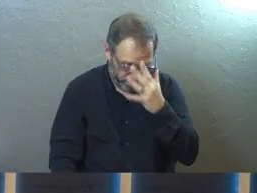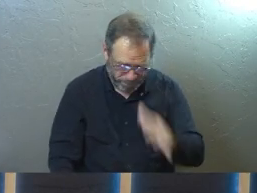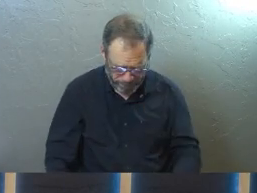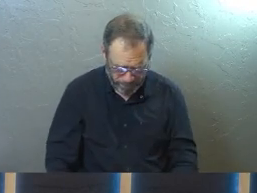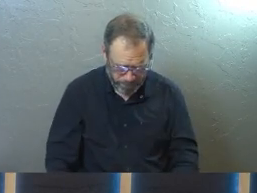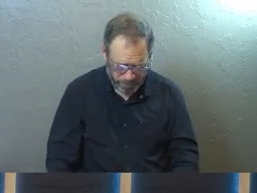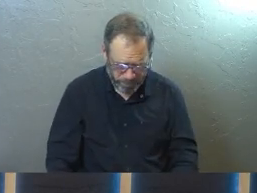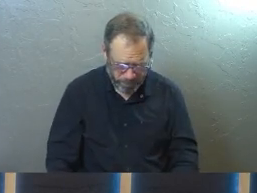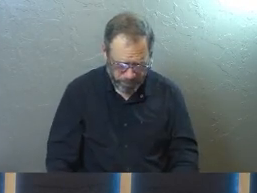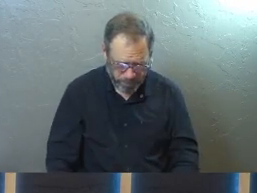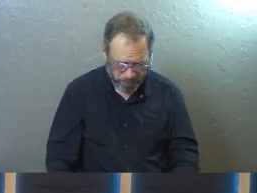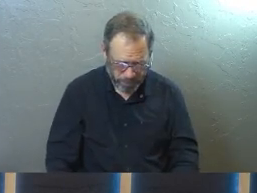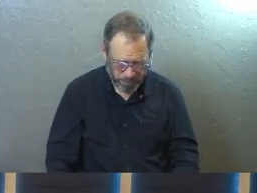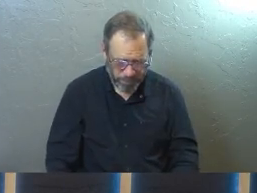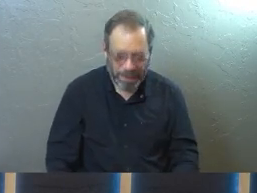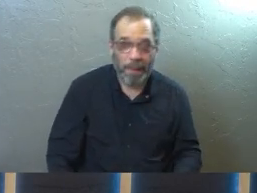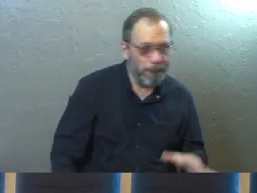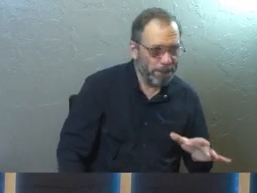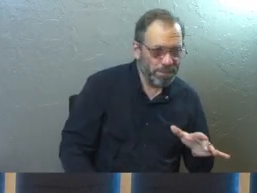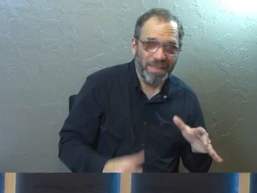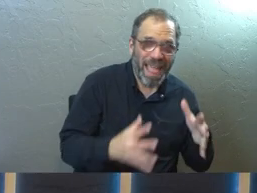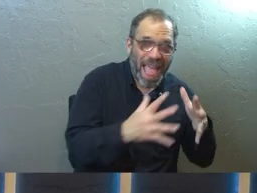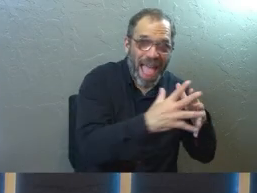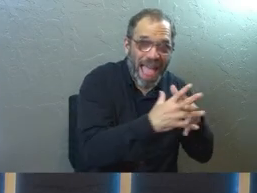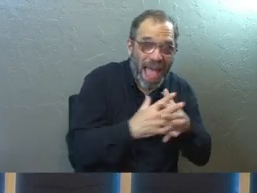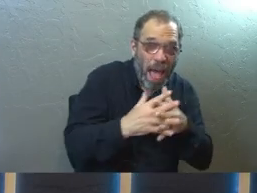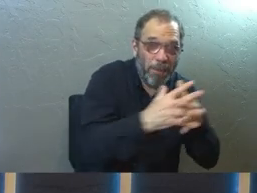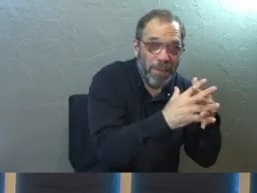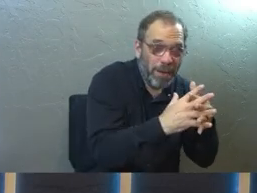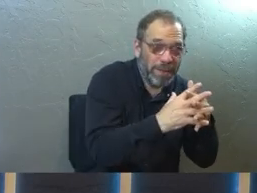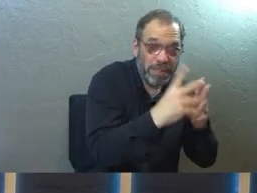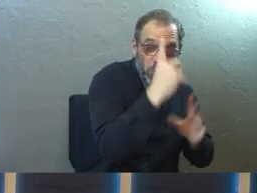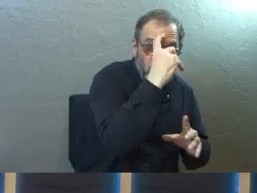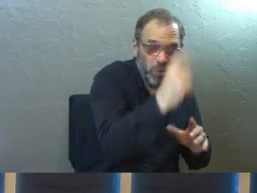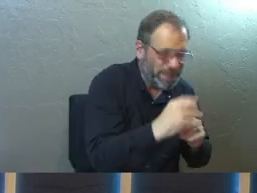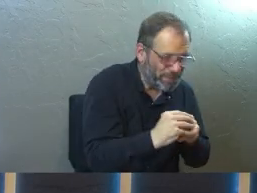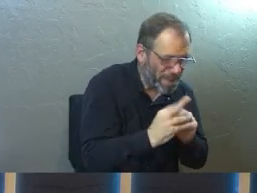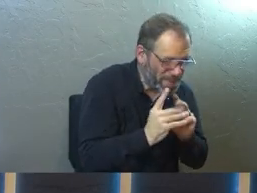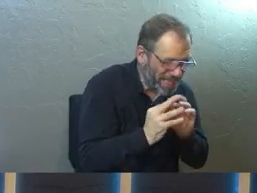I think we have been drinking the Kool-Aid of the American dream for far too long.